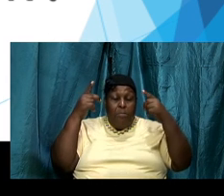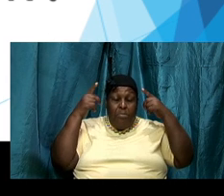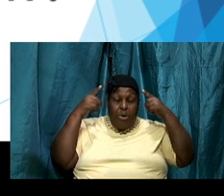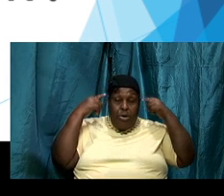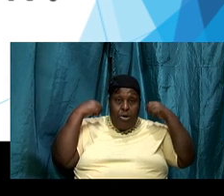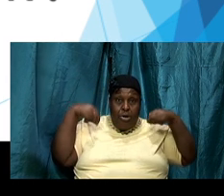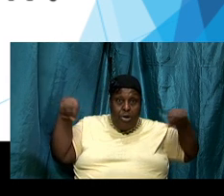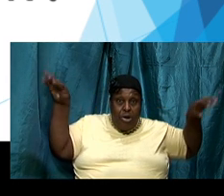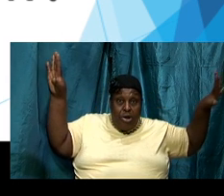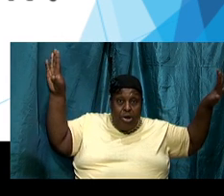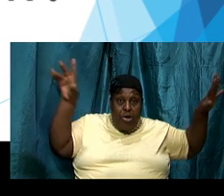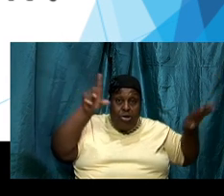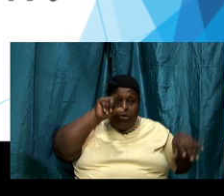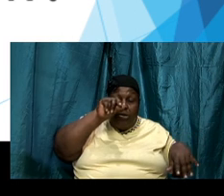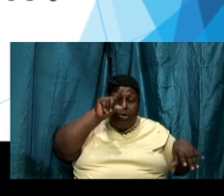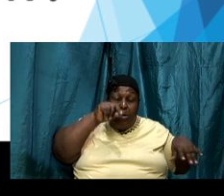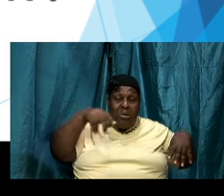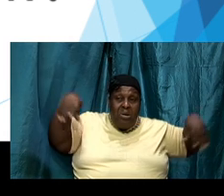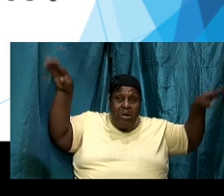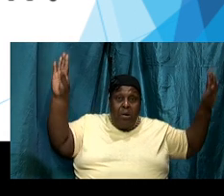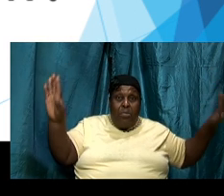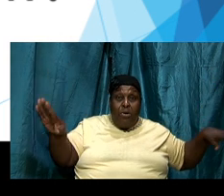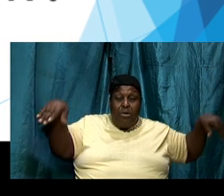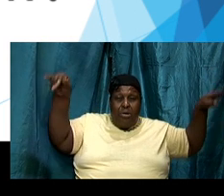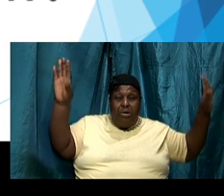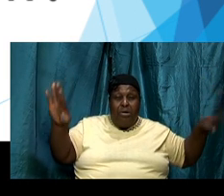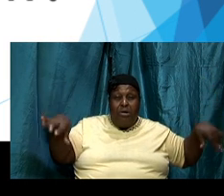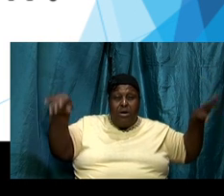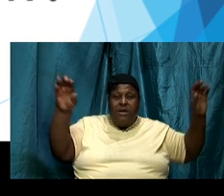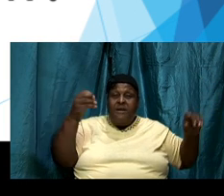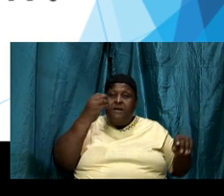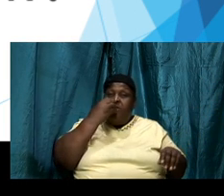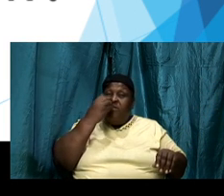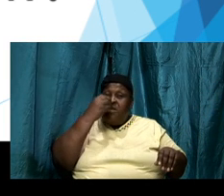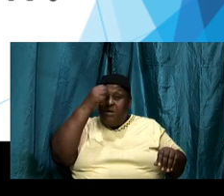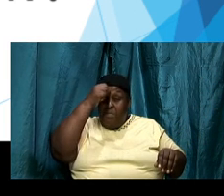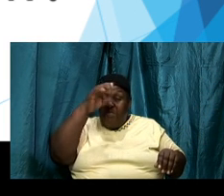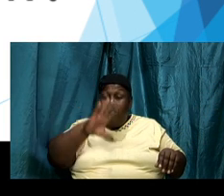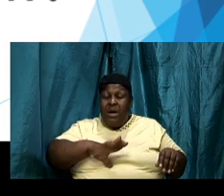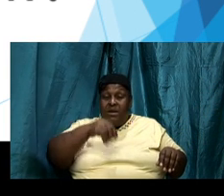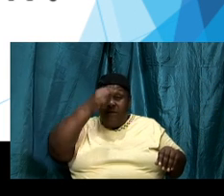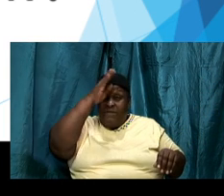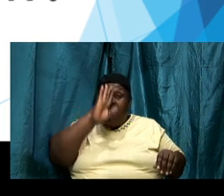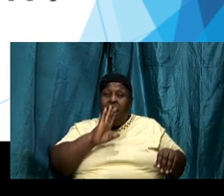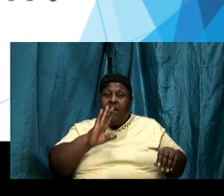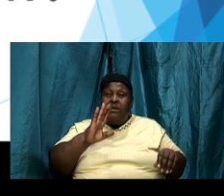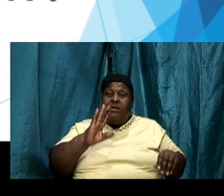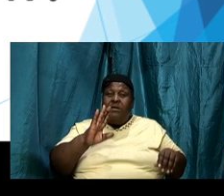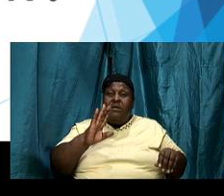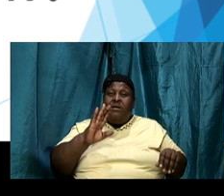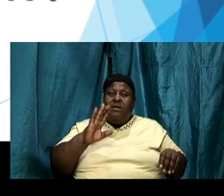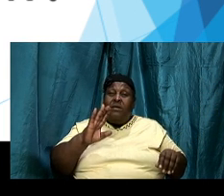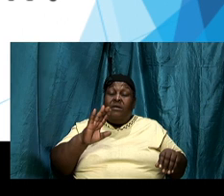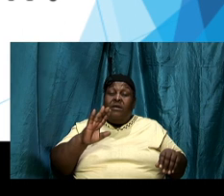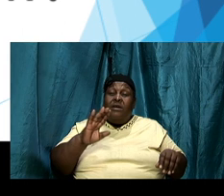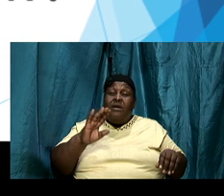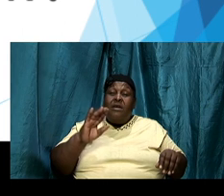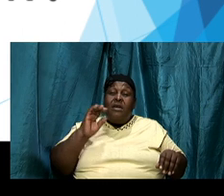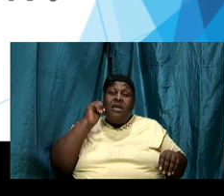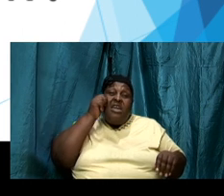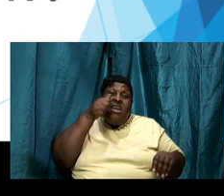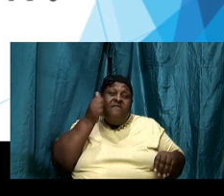God day and evening morning and evening we are seeing how God works the word